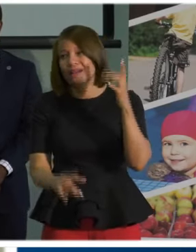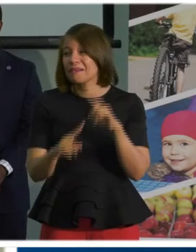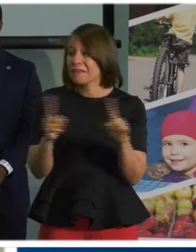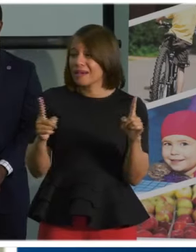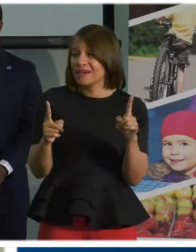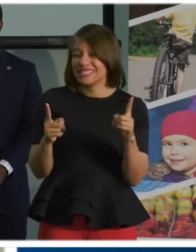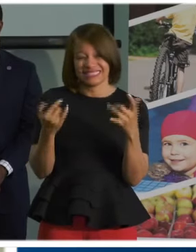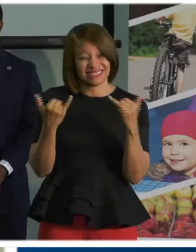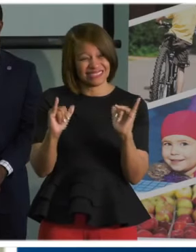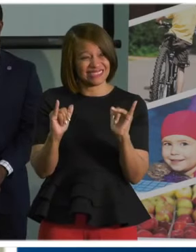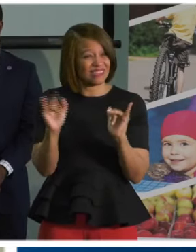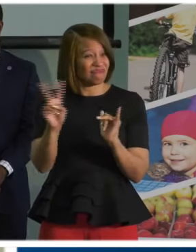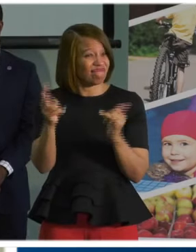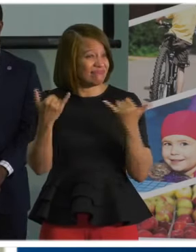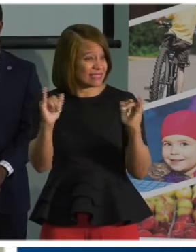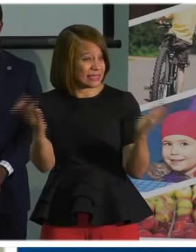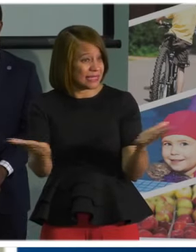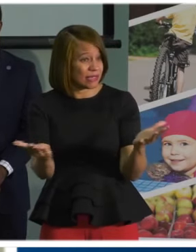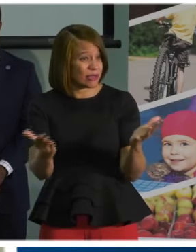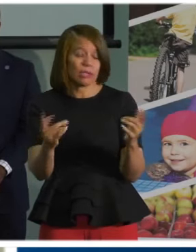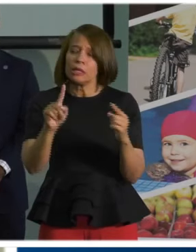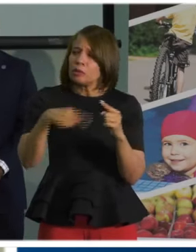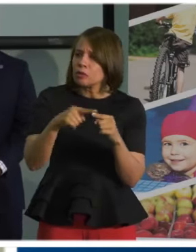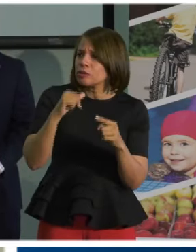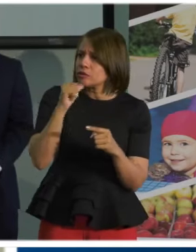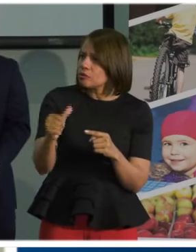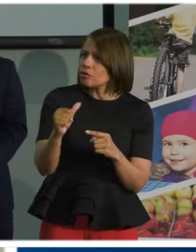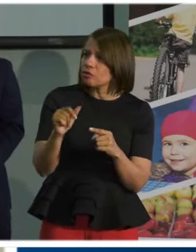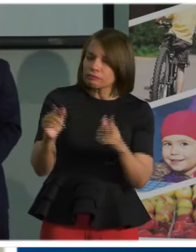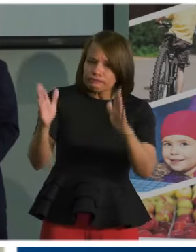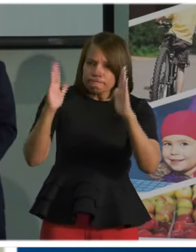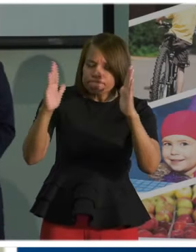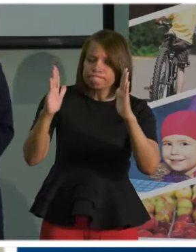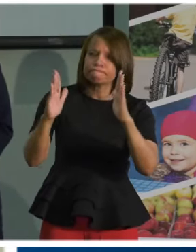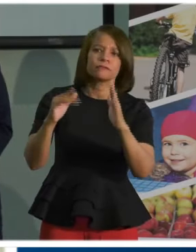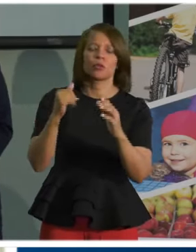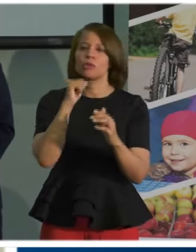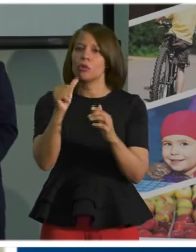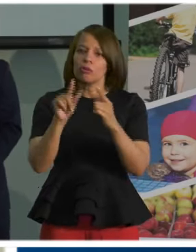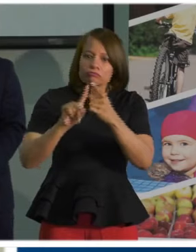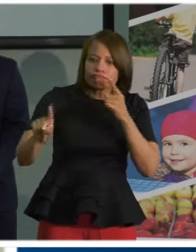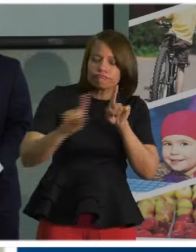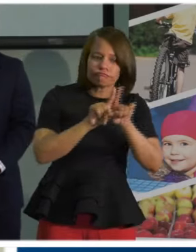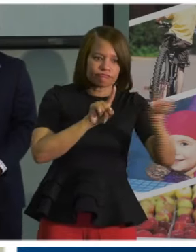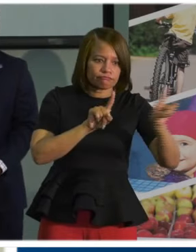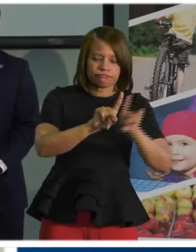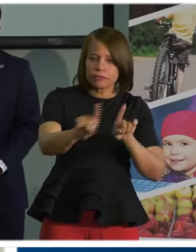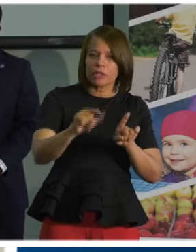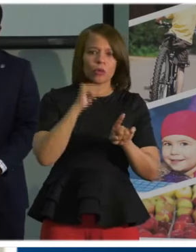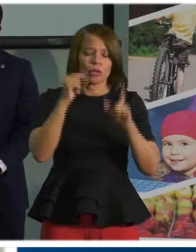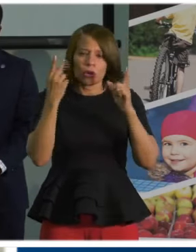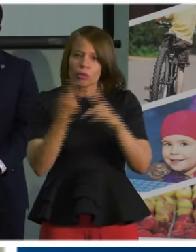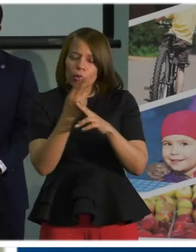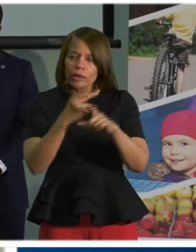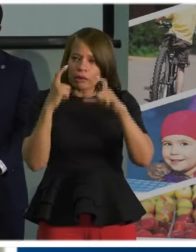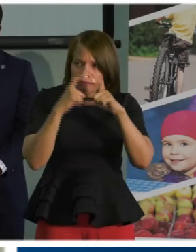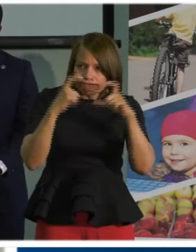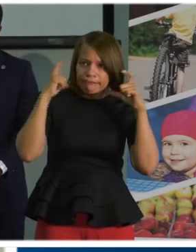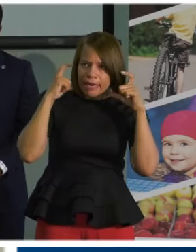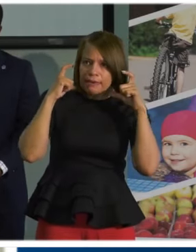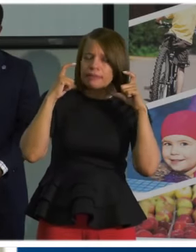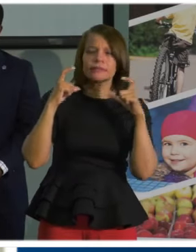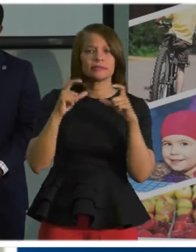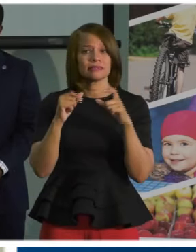anywhere. Uh, and when we relax, uh, our approach, when we don't practice social distancing, when we don't wear our facial coverings and masks,